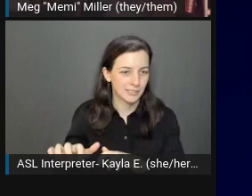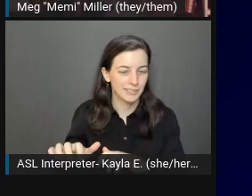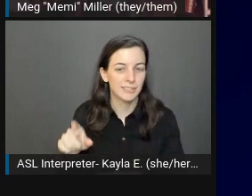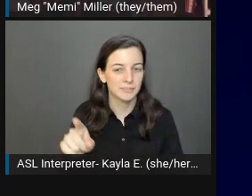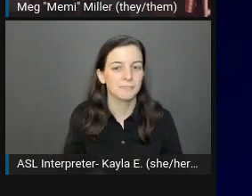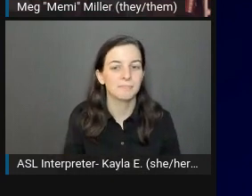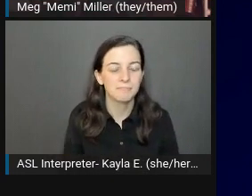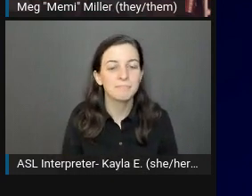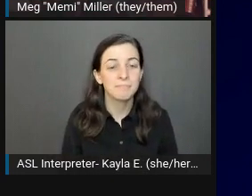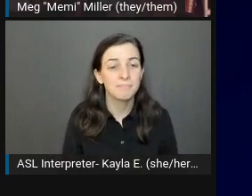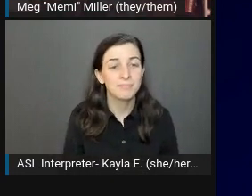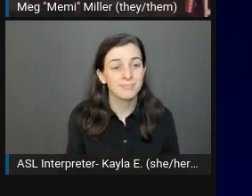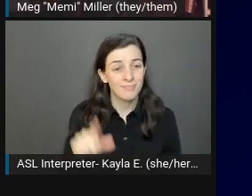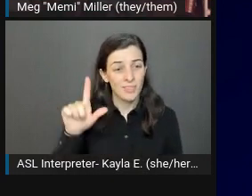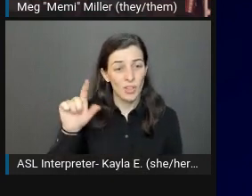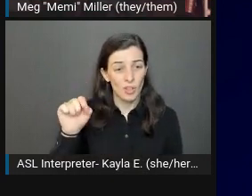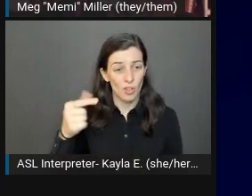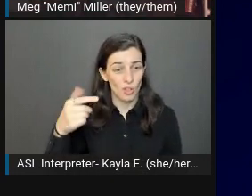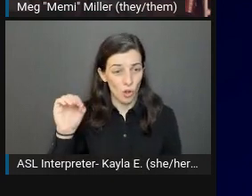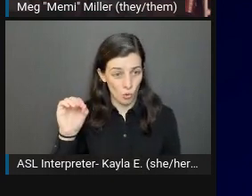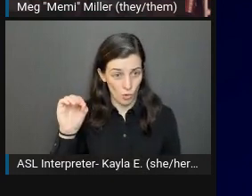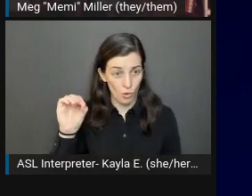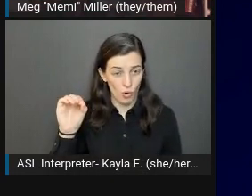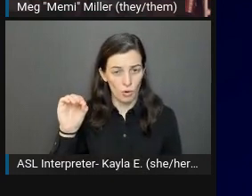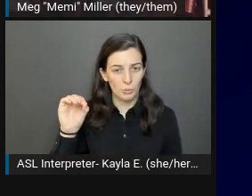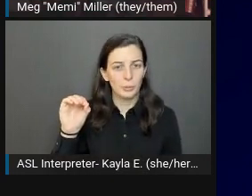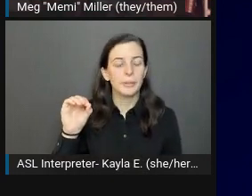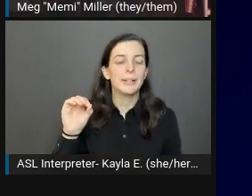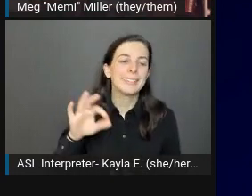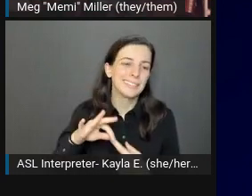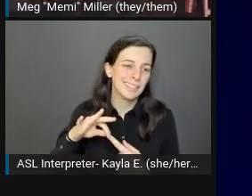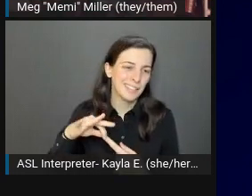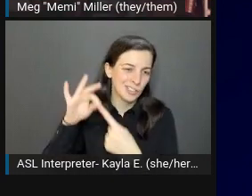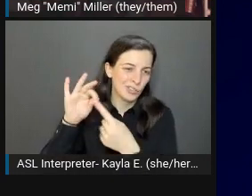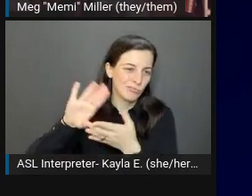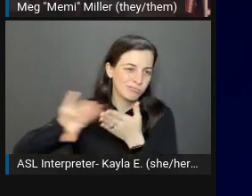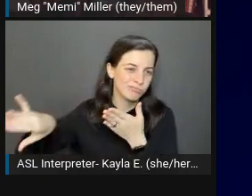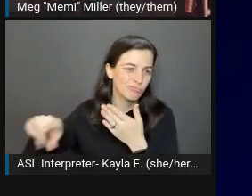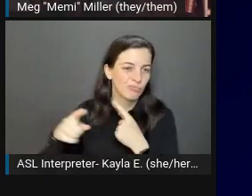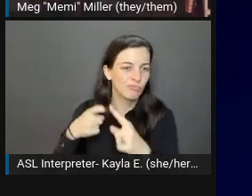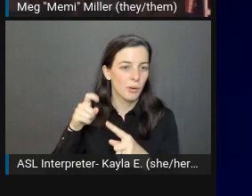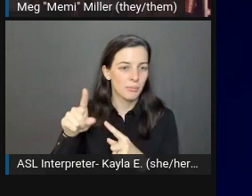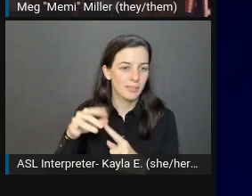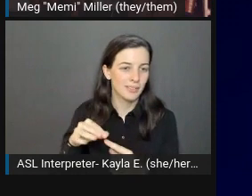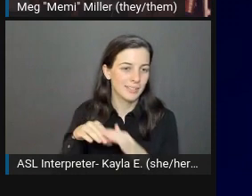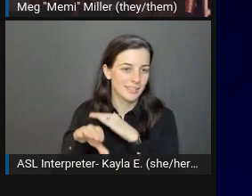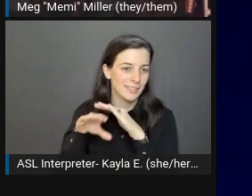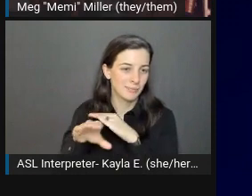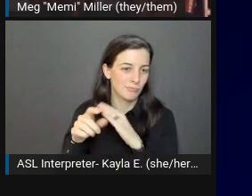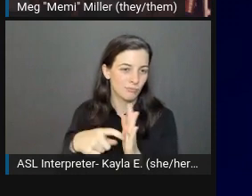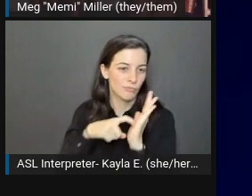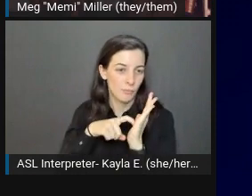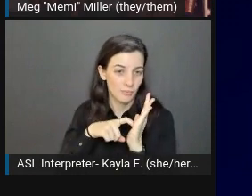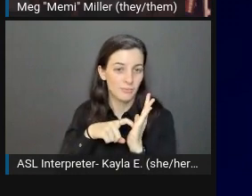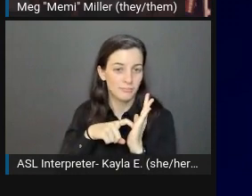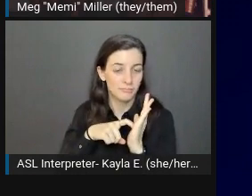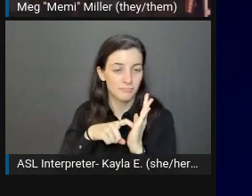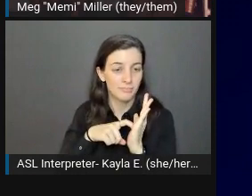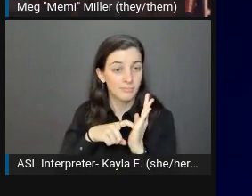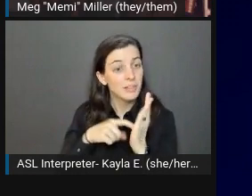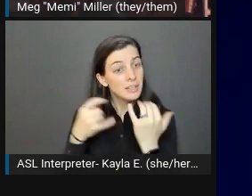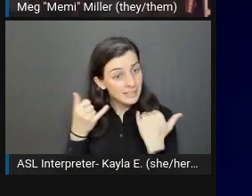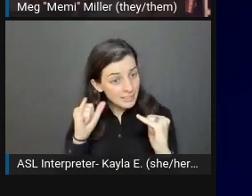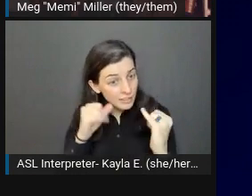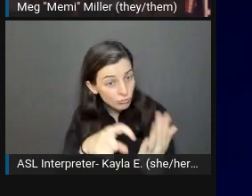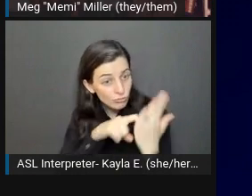While logos themselves are excluded from accessibility requirements in the design sense, they do still require alt